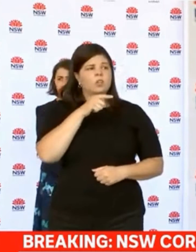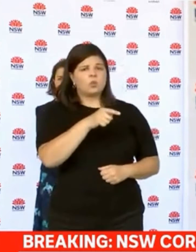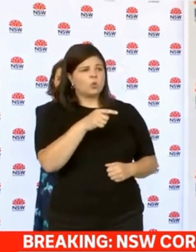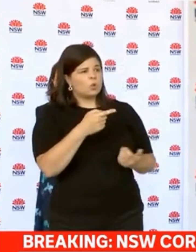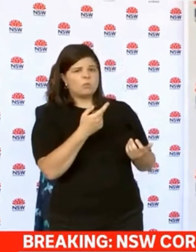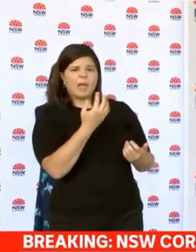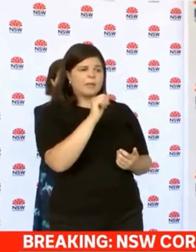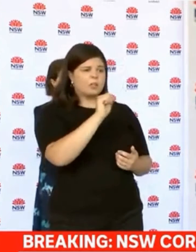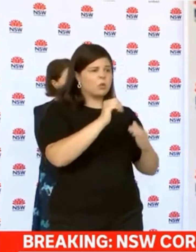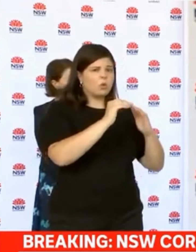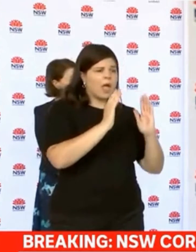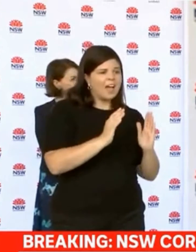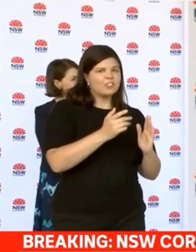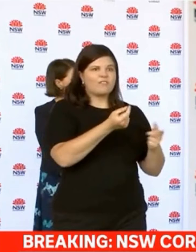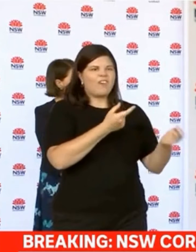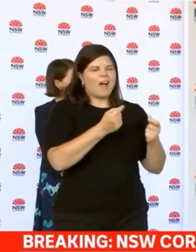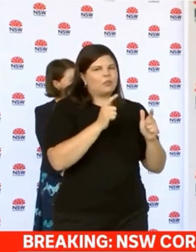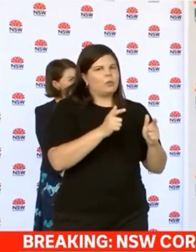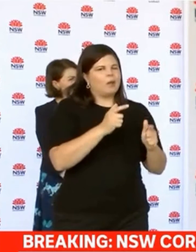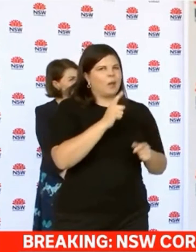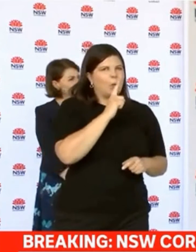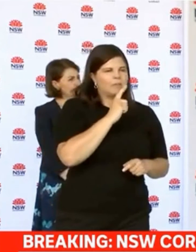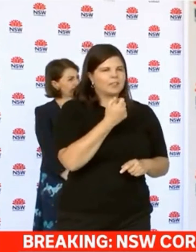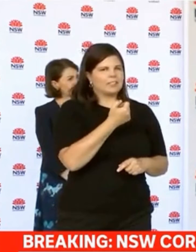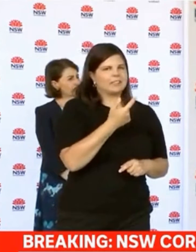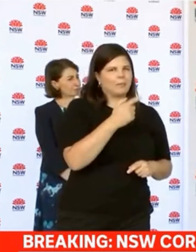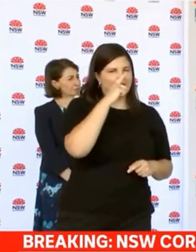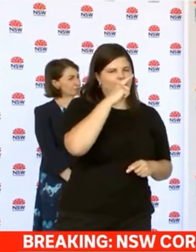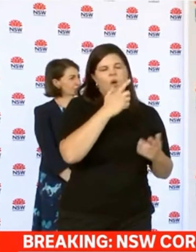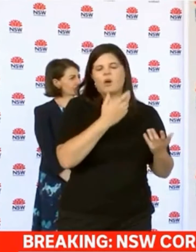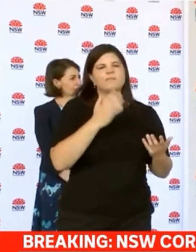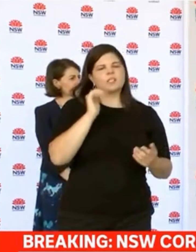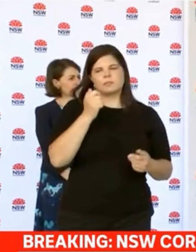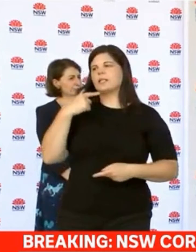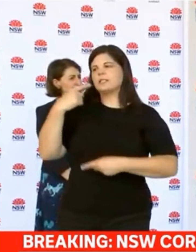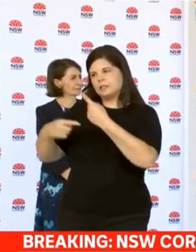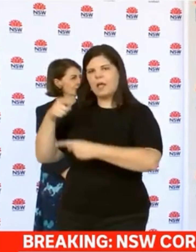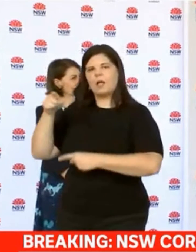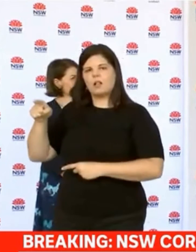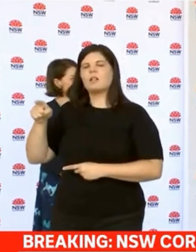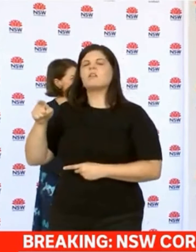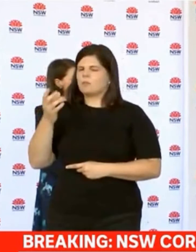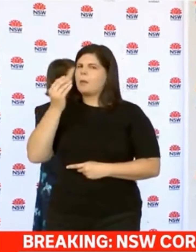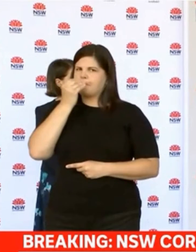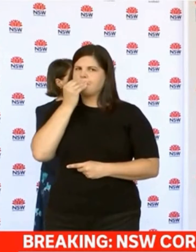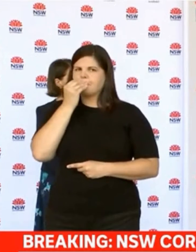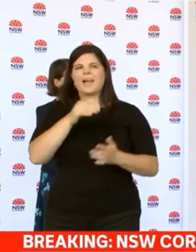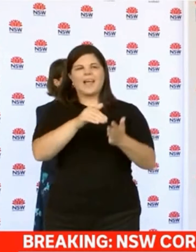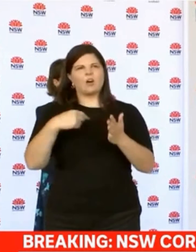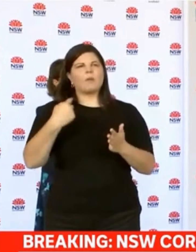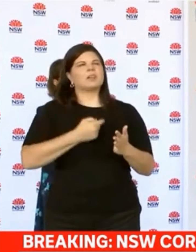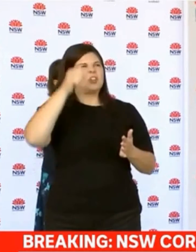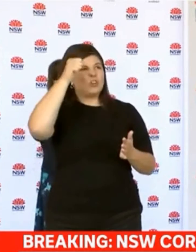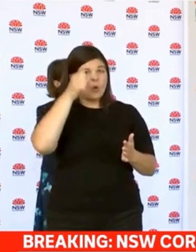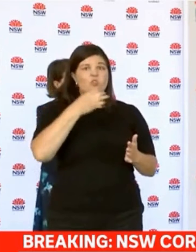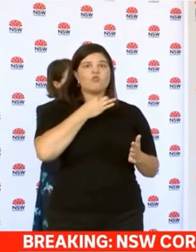you need to know it's confidential. We want you to tell us the whole truth and nothing but the truth because that helps us get this virus